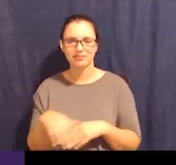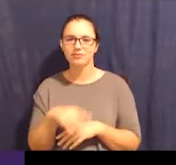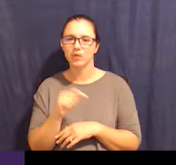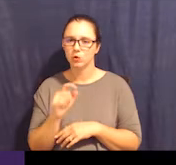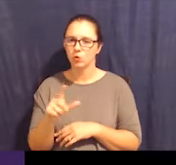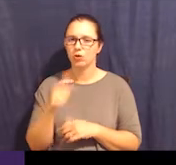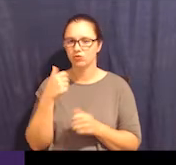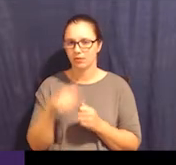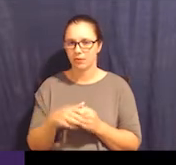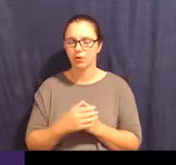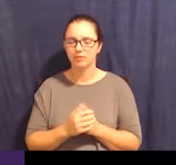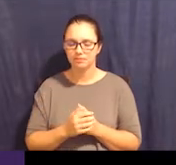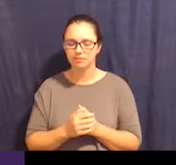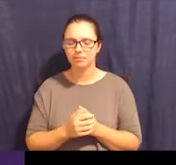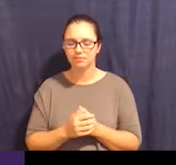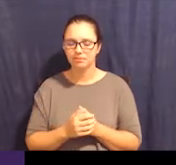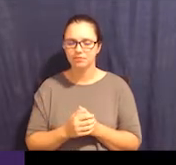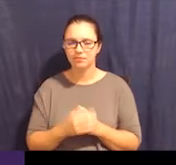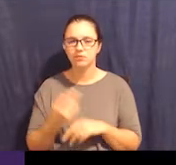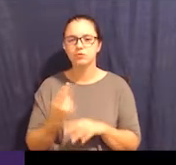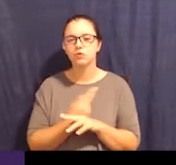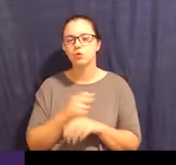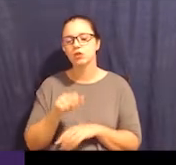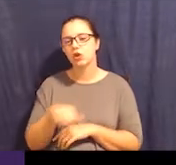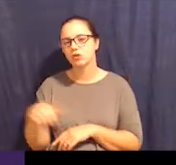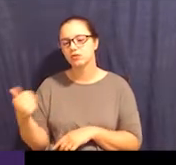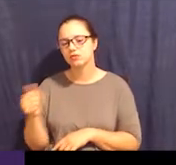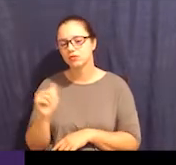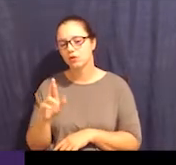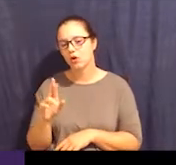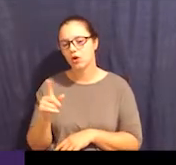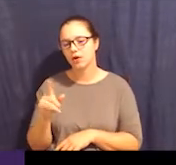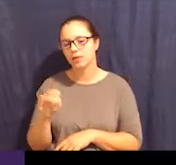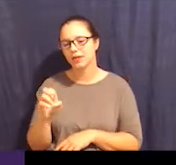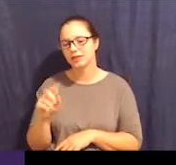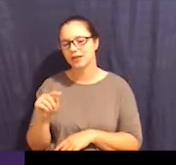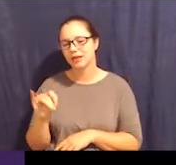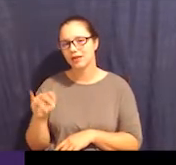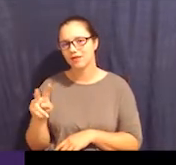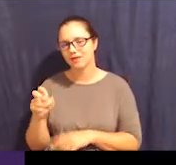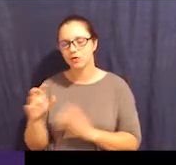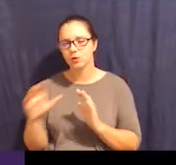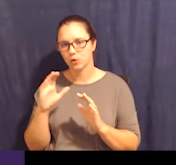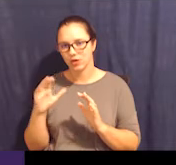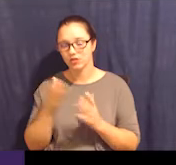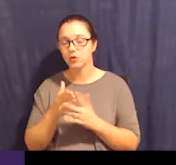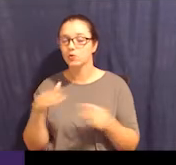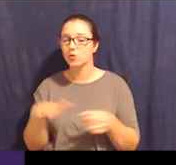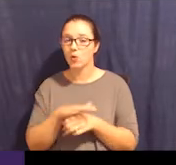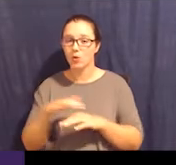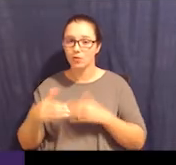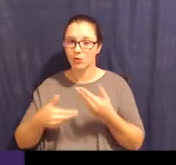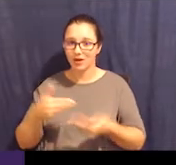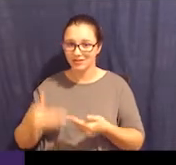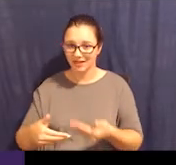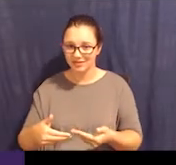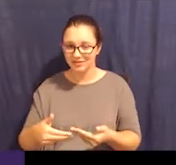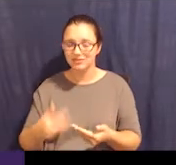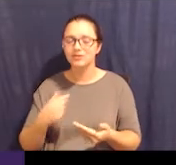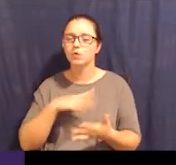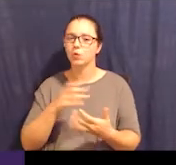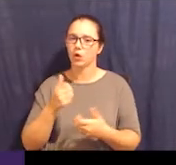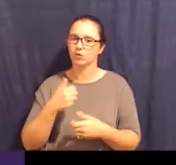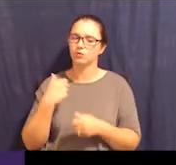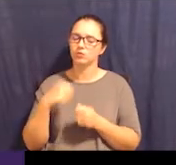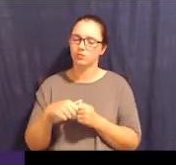communication. Throughout all of this process, we want to keep in mind, how does that person with a